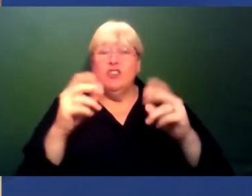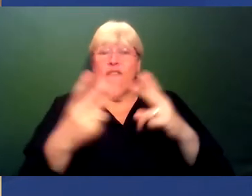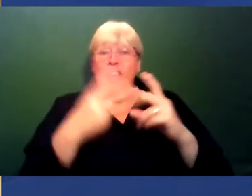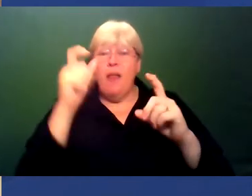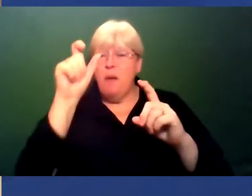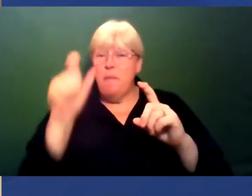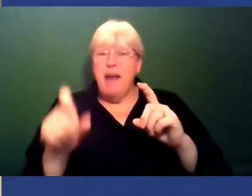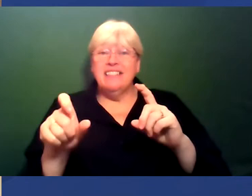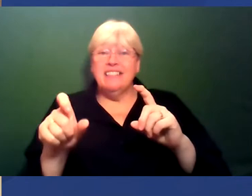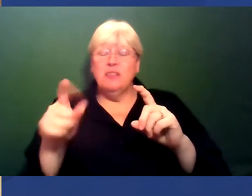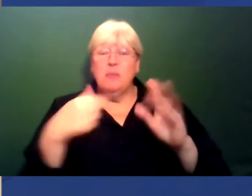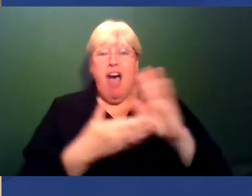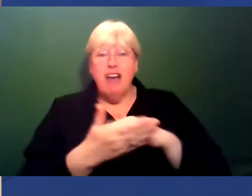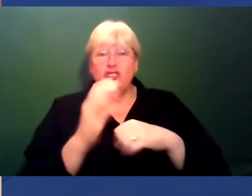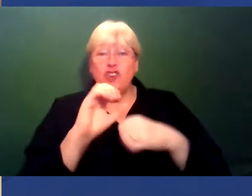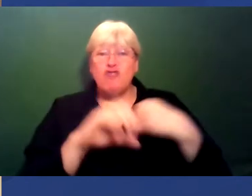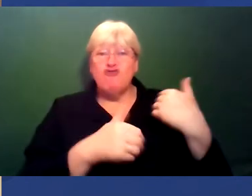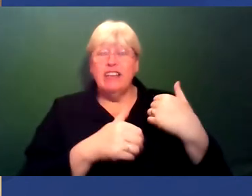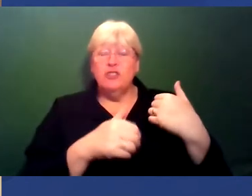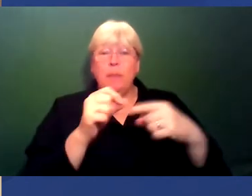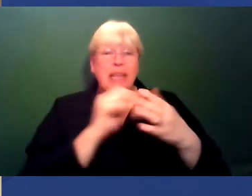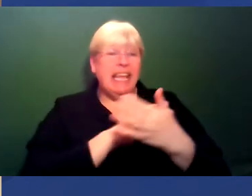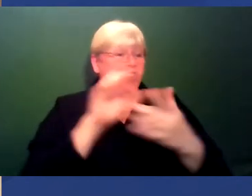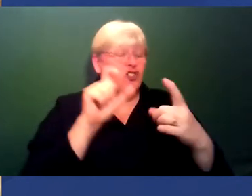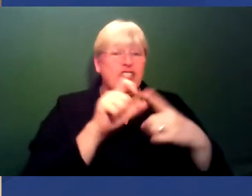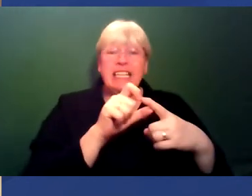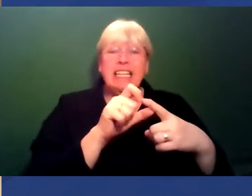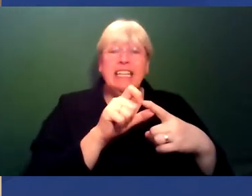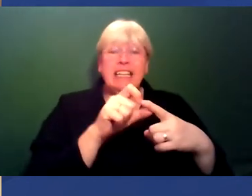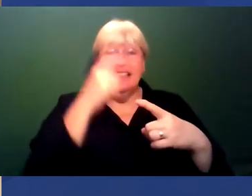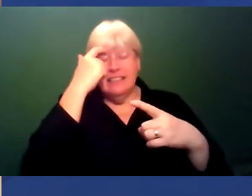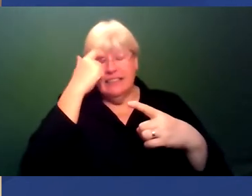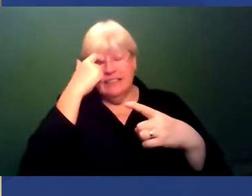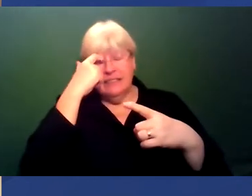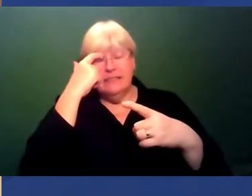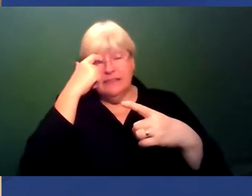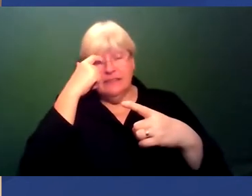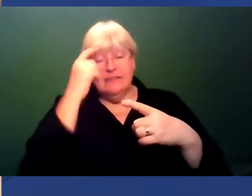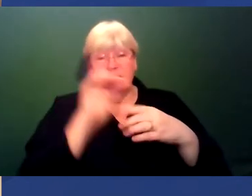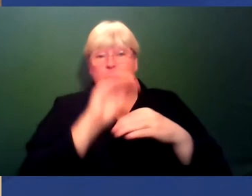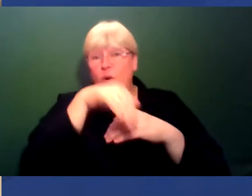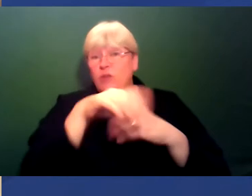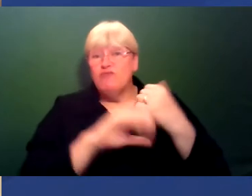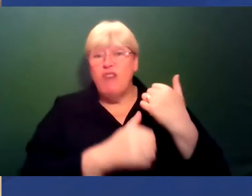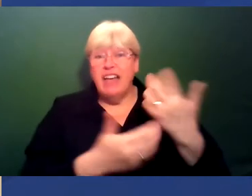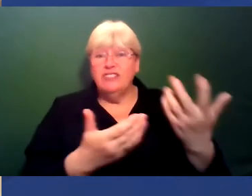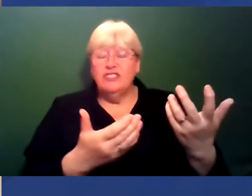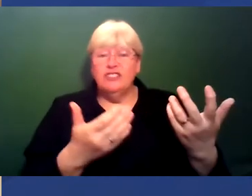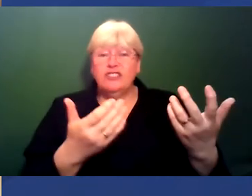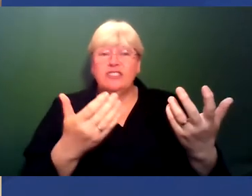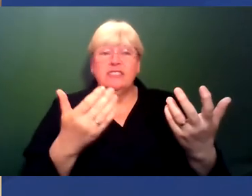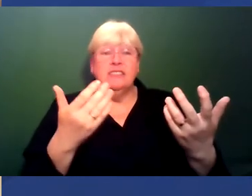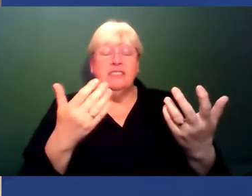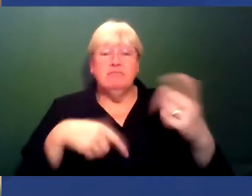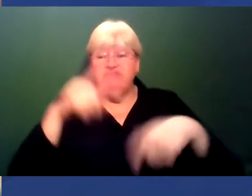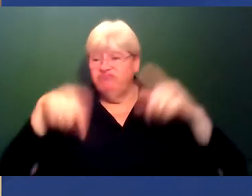that could be either an undergraduate or a PhD student, or even, I guess, postdoc, or technically you had an even PhD, or